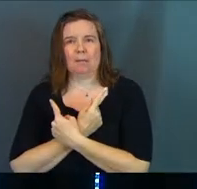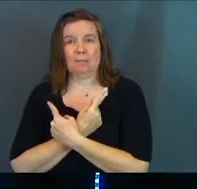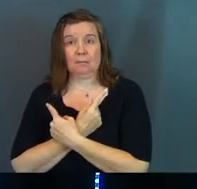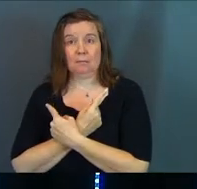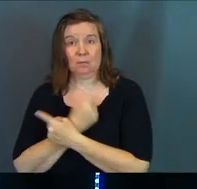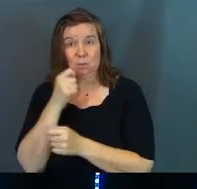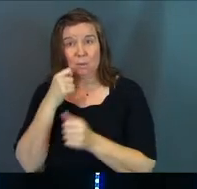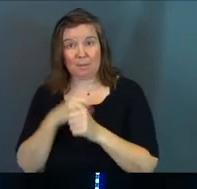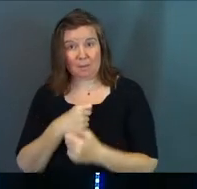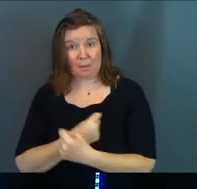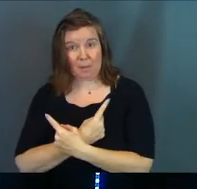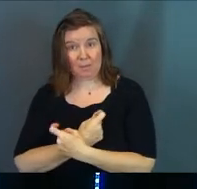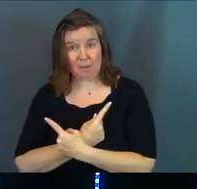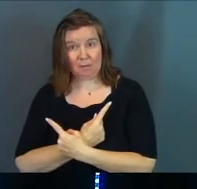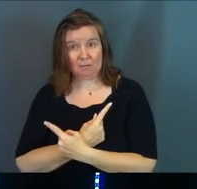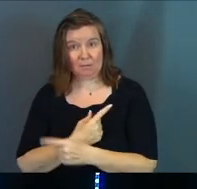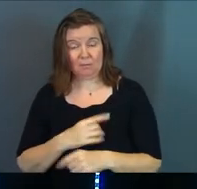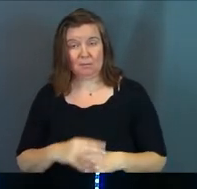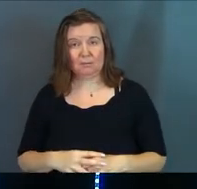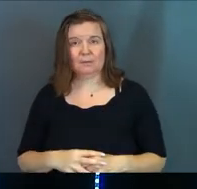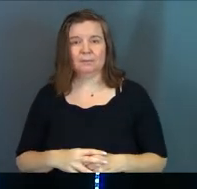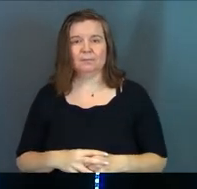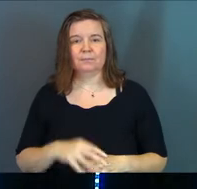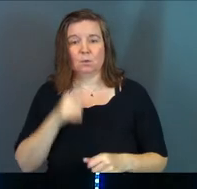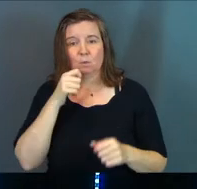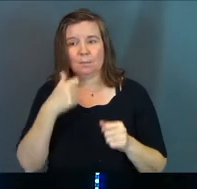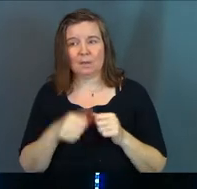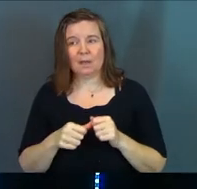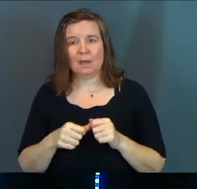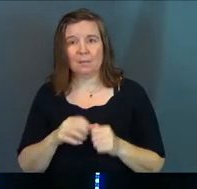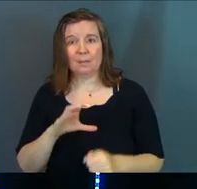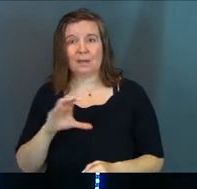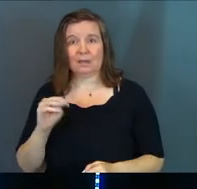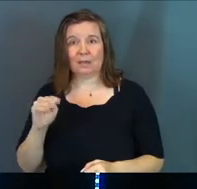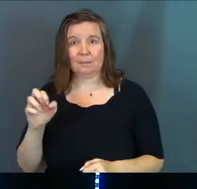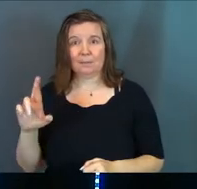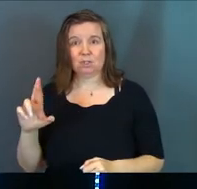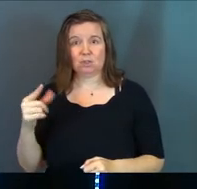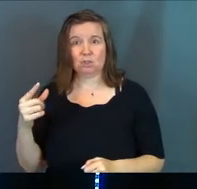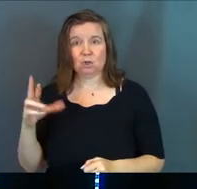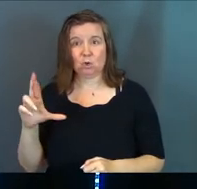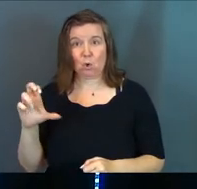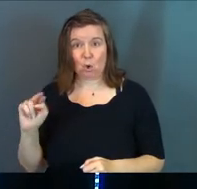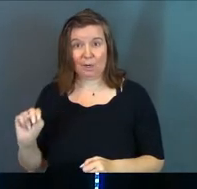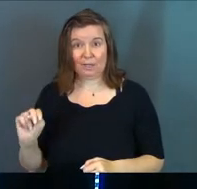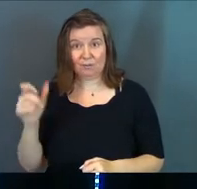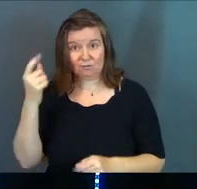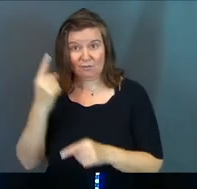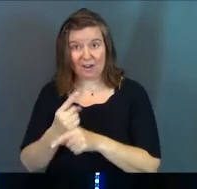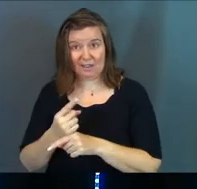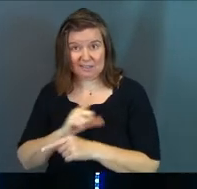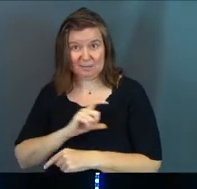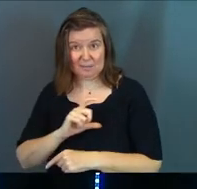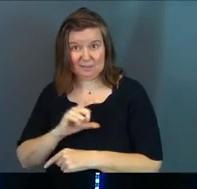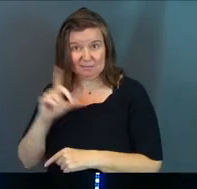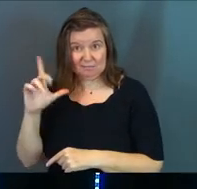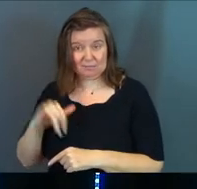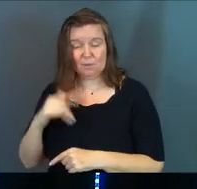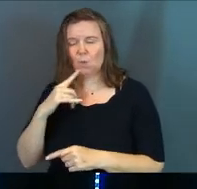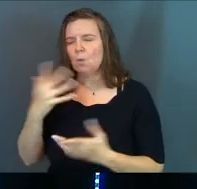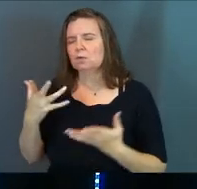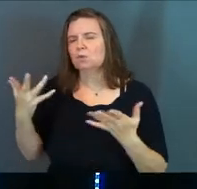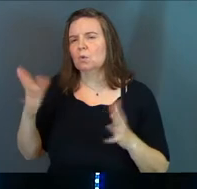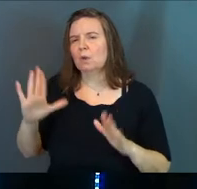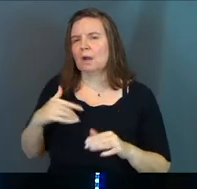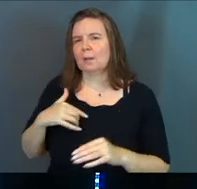You remember Batman? Remember Commissioner Gordon? Right? What's so